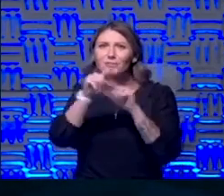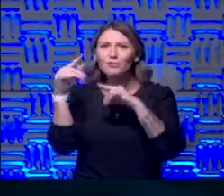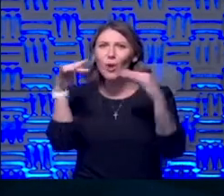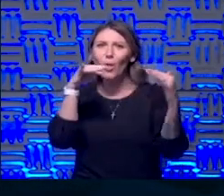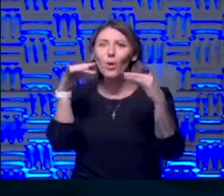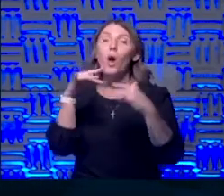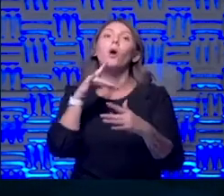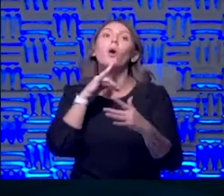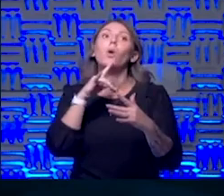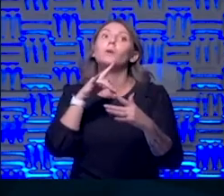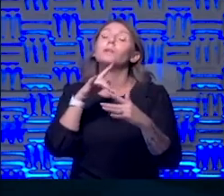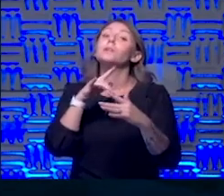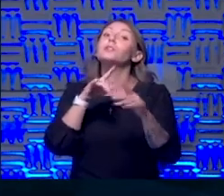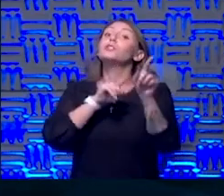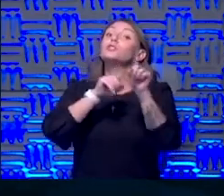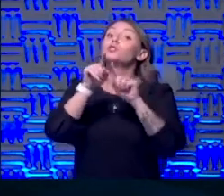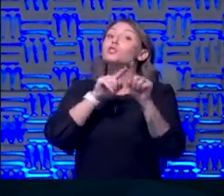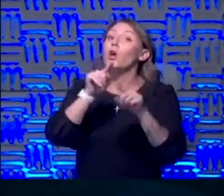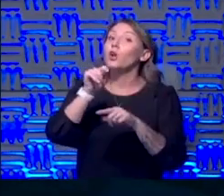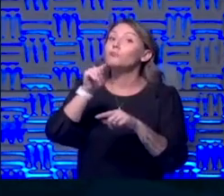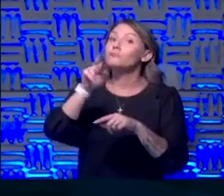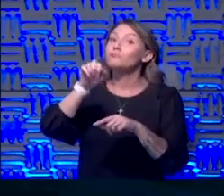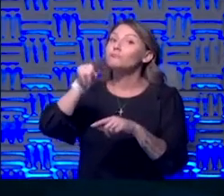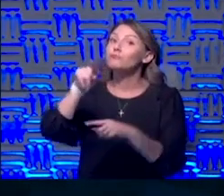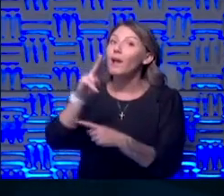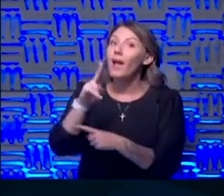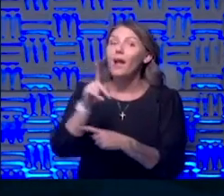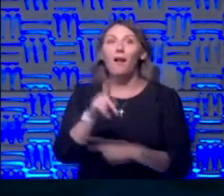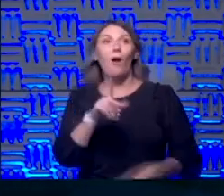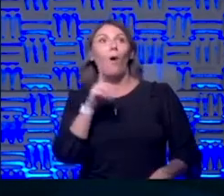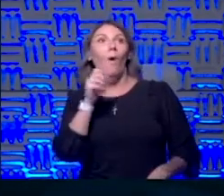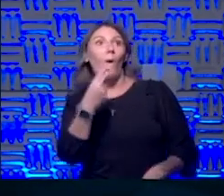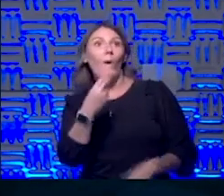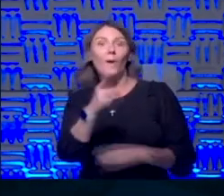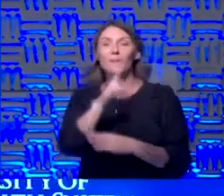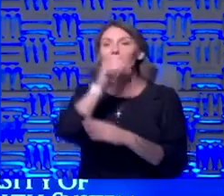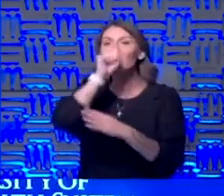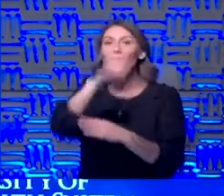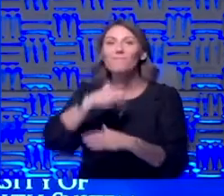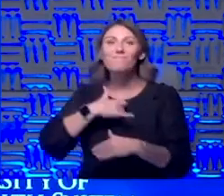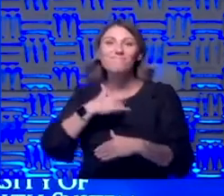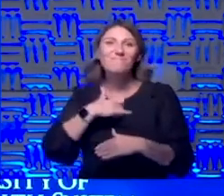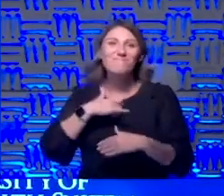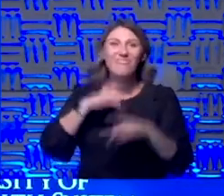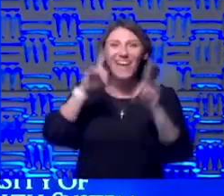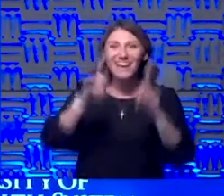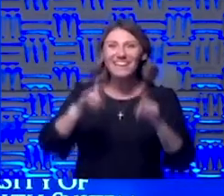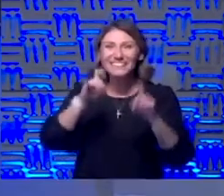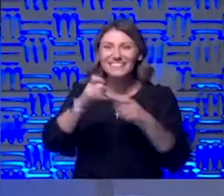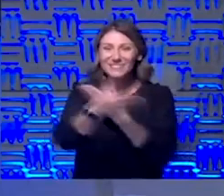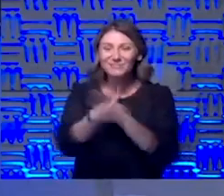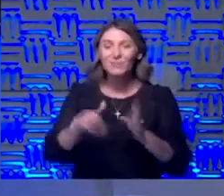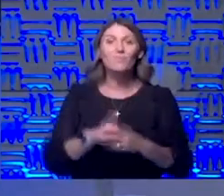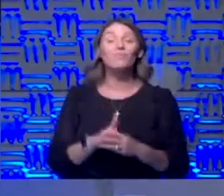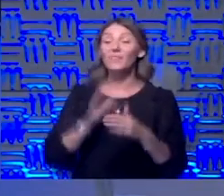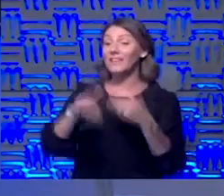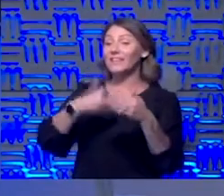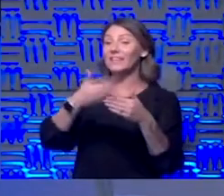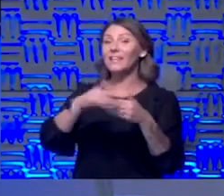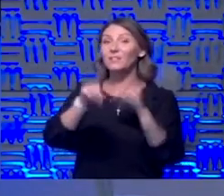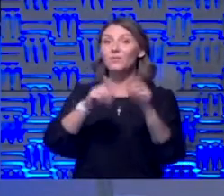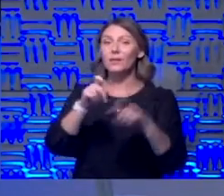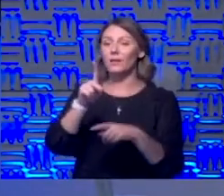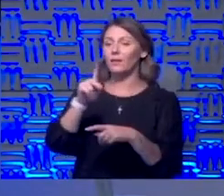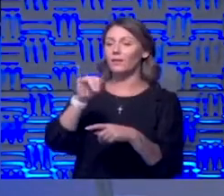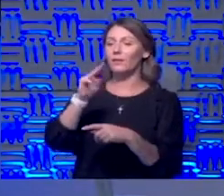star track okay okay he'd love that anyway okay uh jill next question okay so kim has